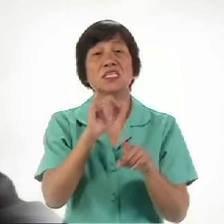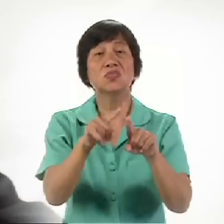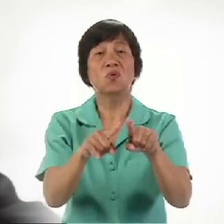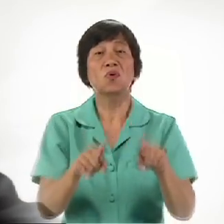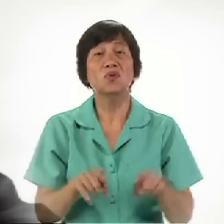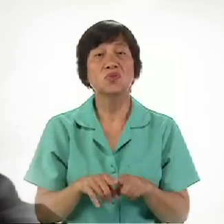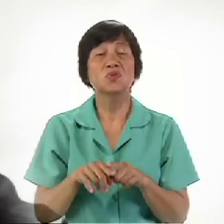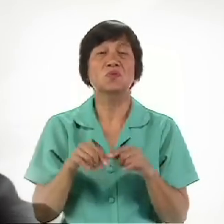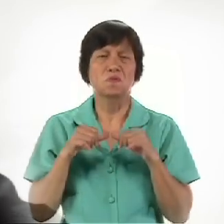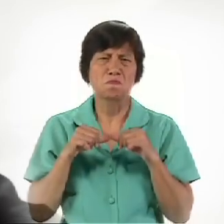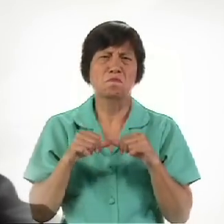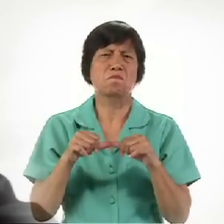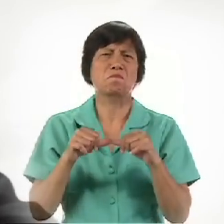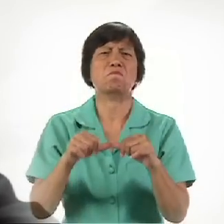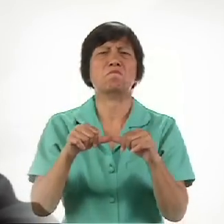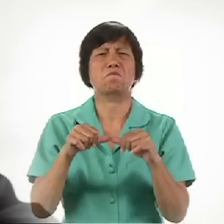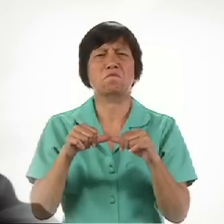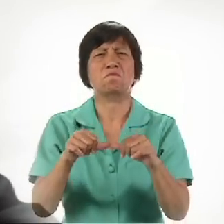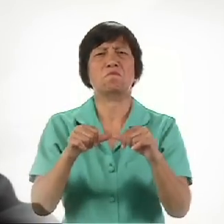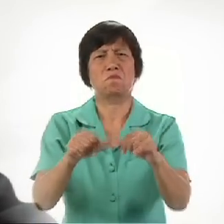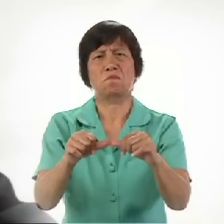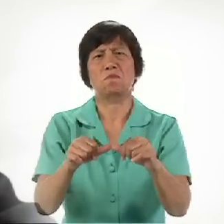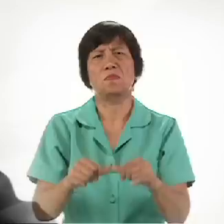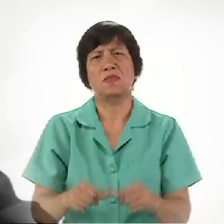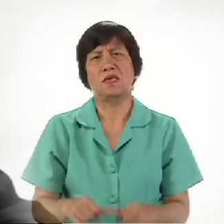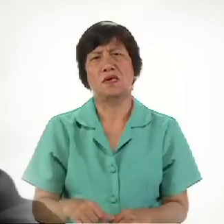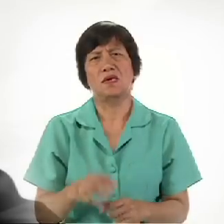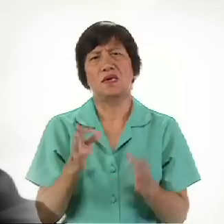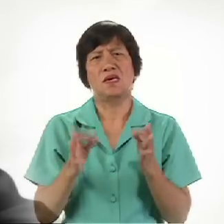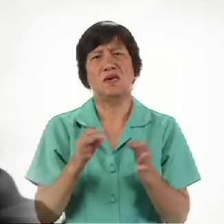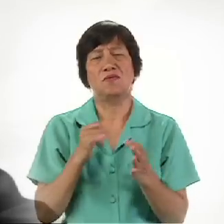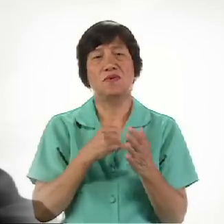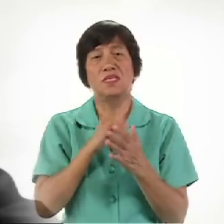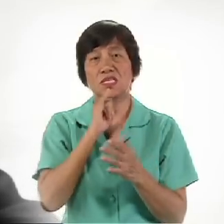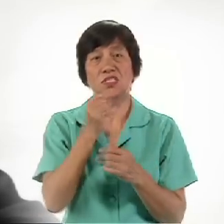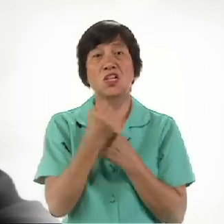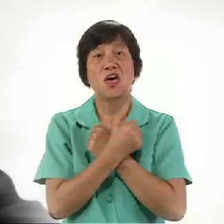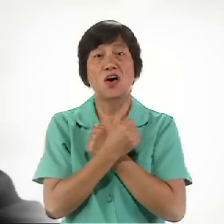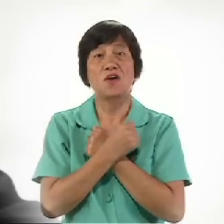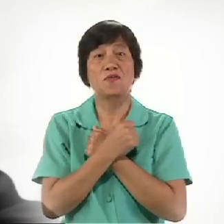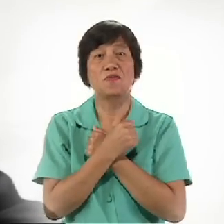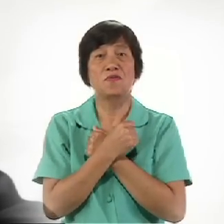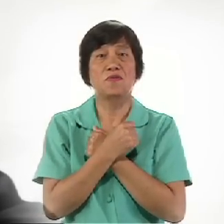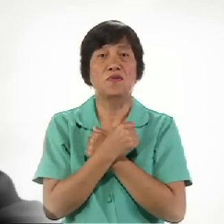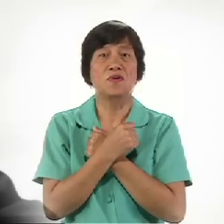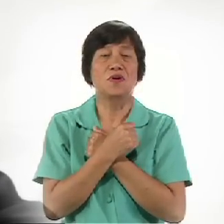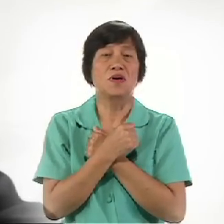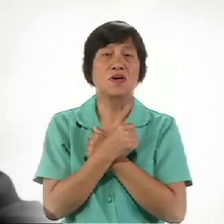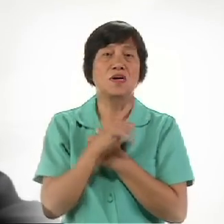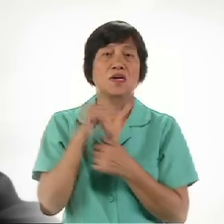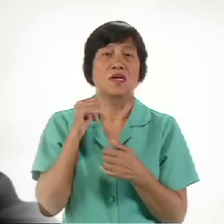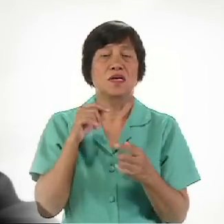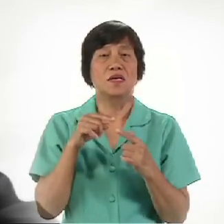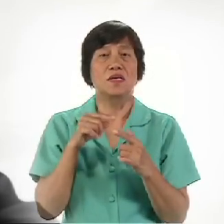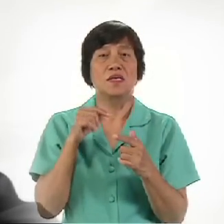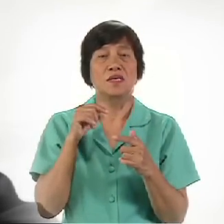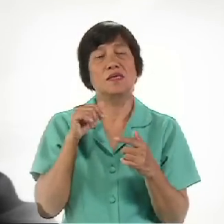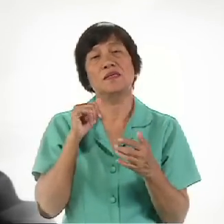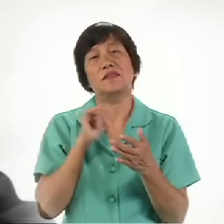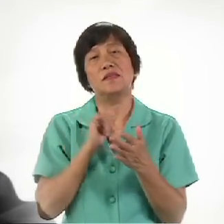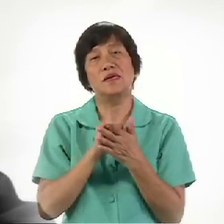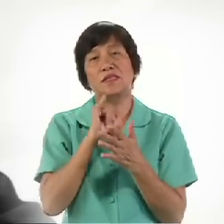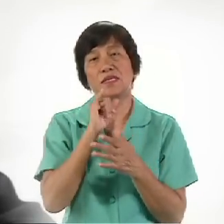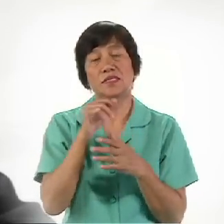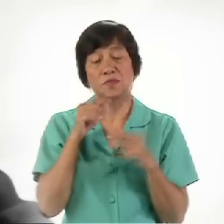Is also Persistent If it is love Then it is Persevering